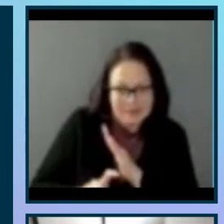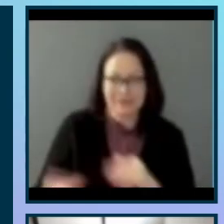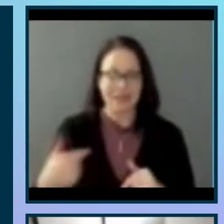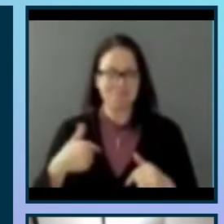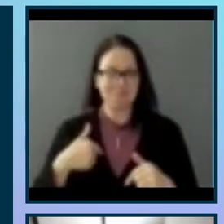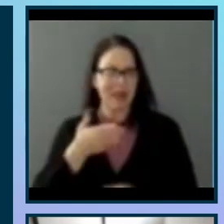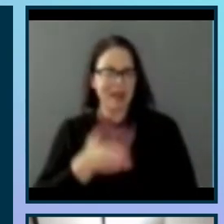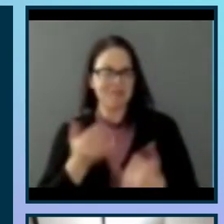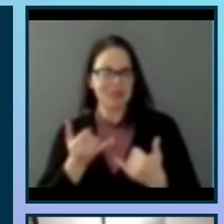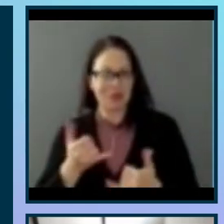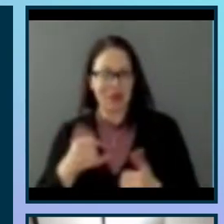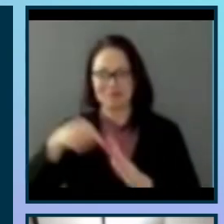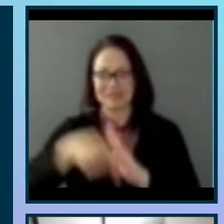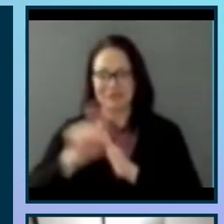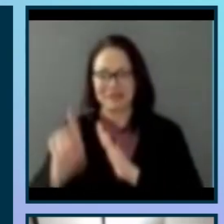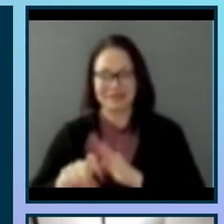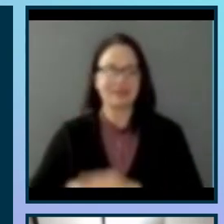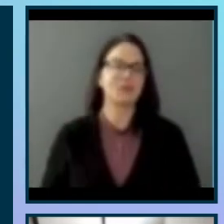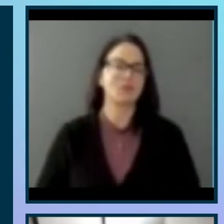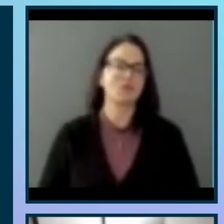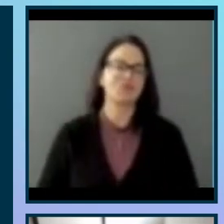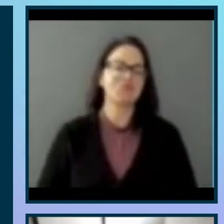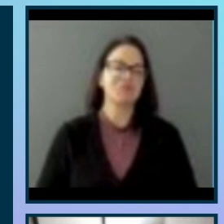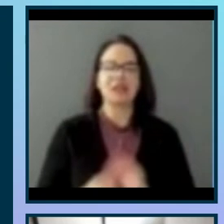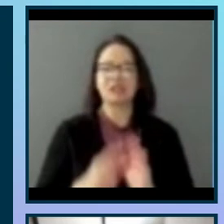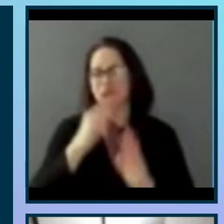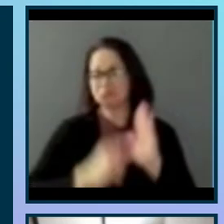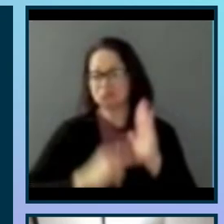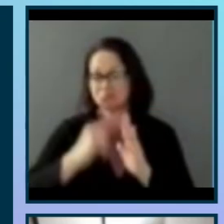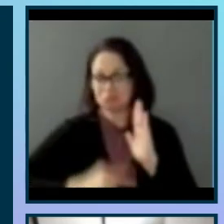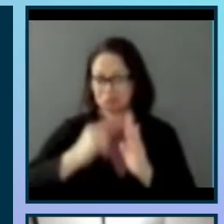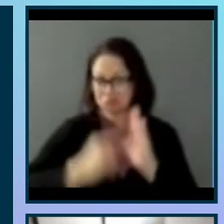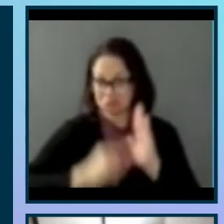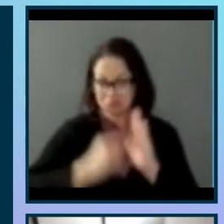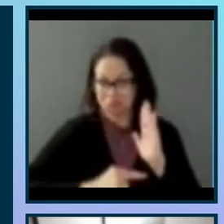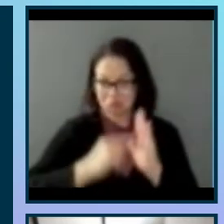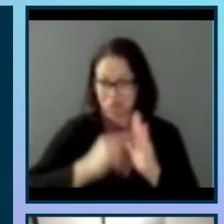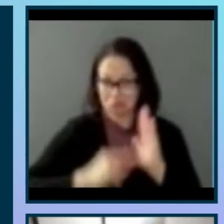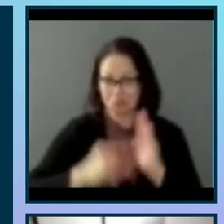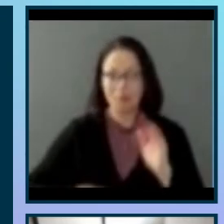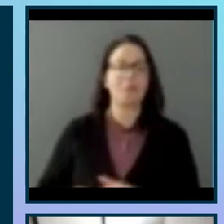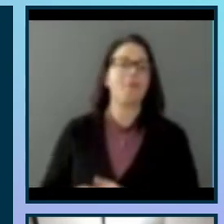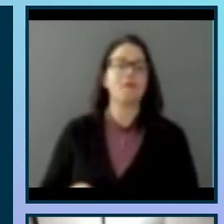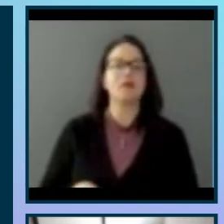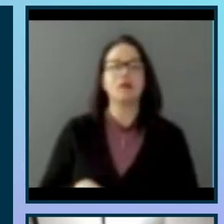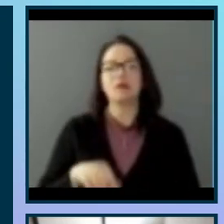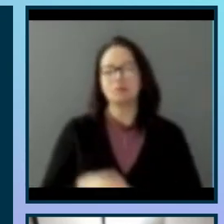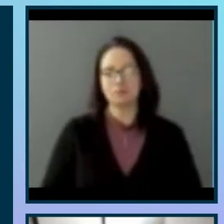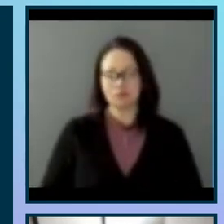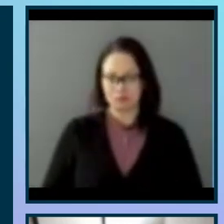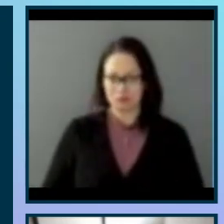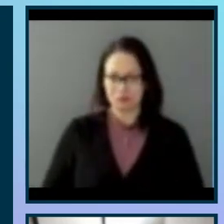So in 2017, solar astrophysicist, Henry Trey Winter was asked by a blind colleague to describe